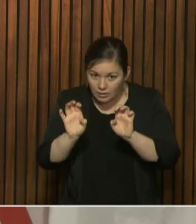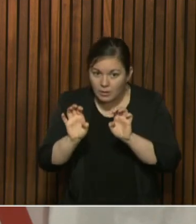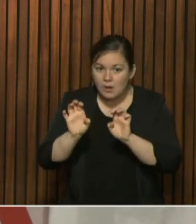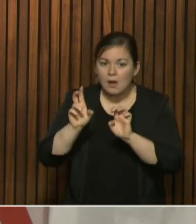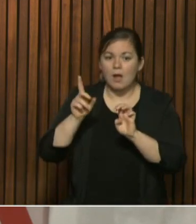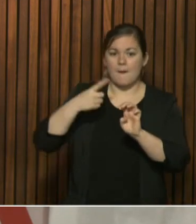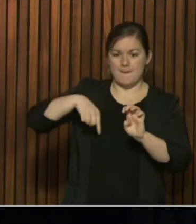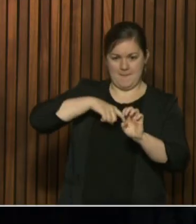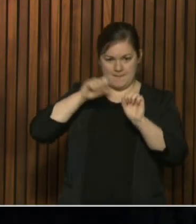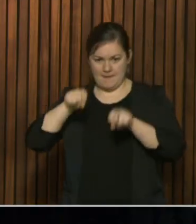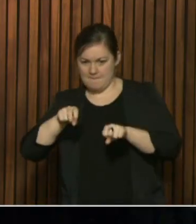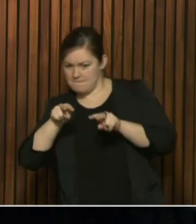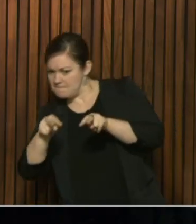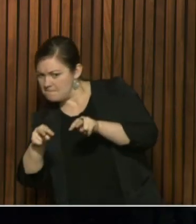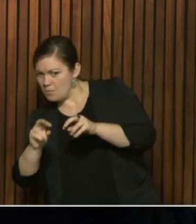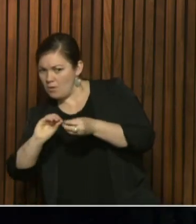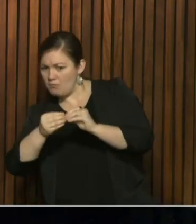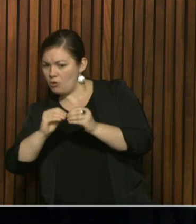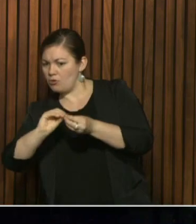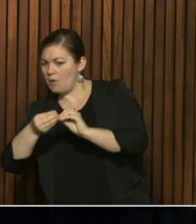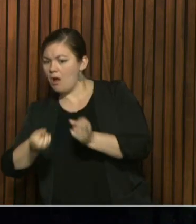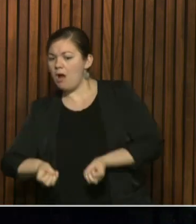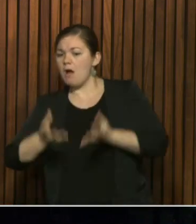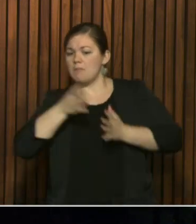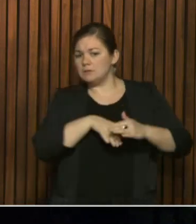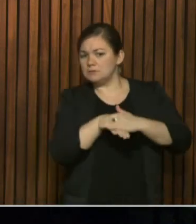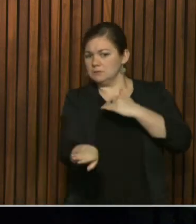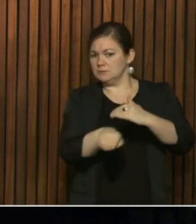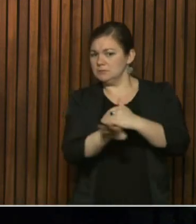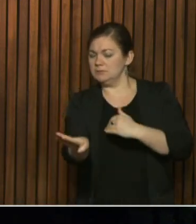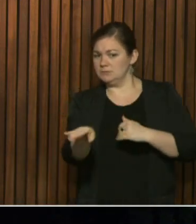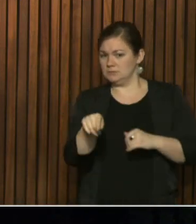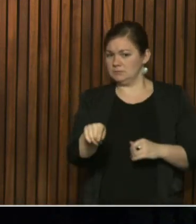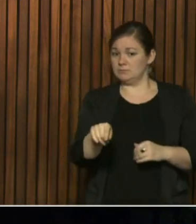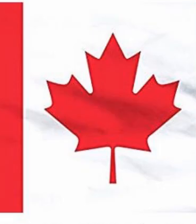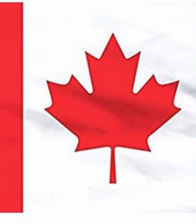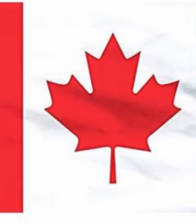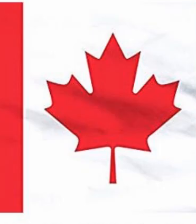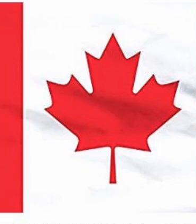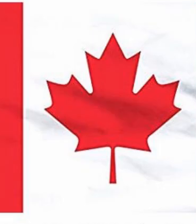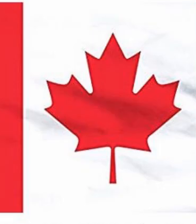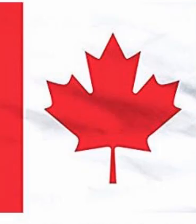on that as well. Unfortunately, that's all we have time for today. Thank you. you.